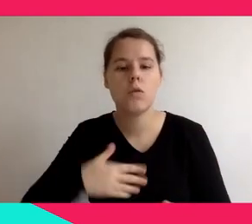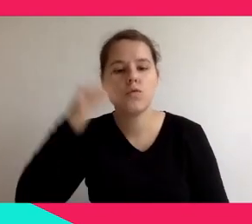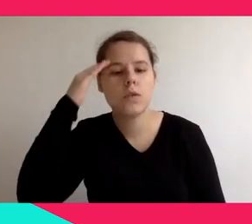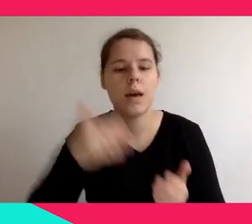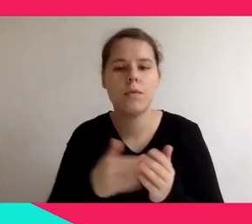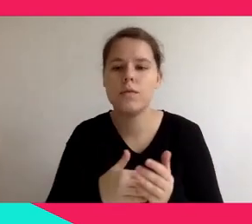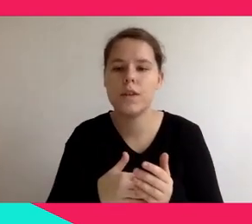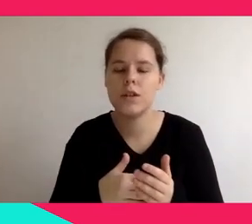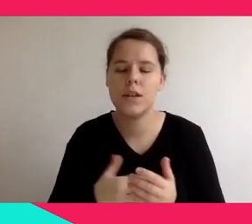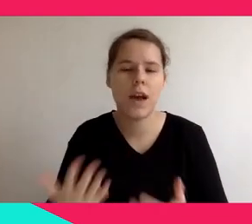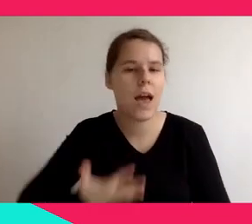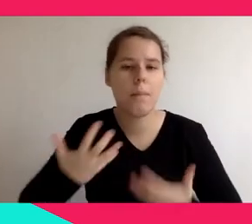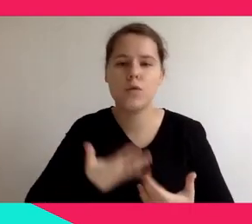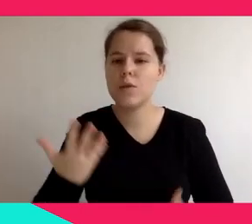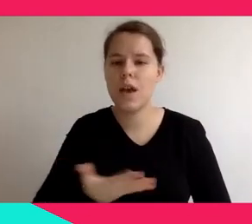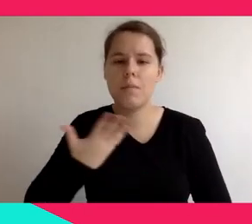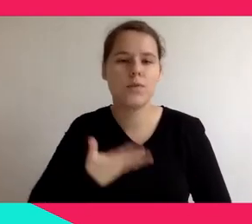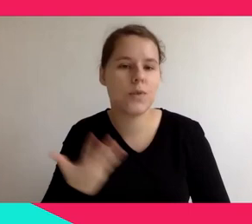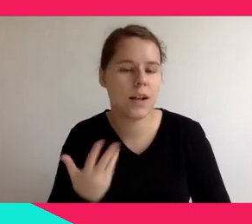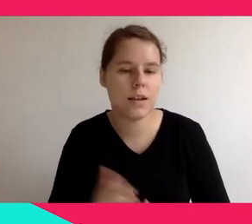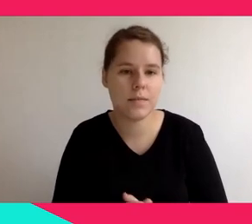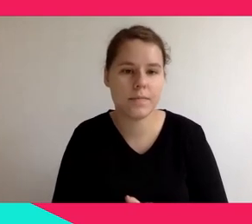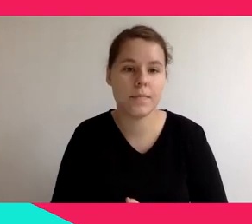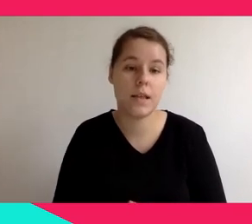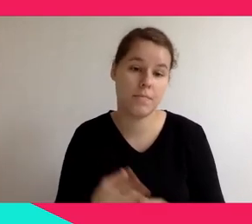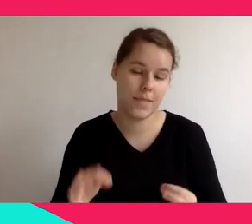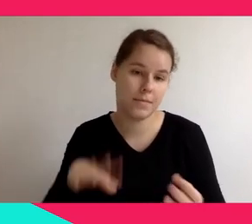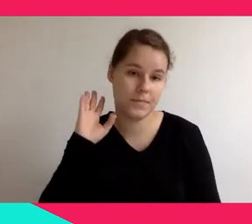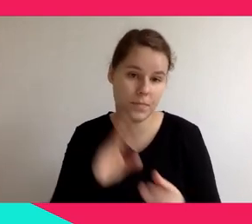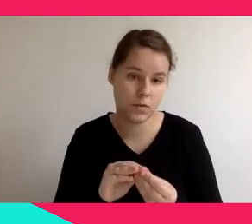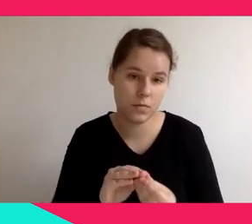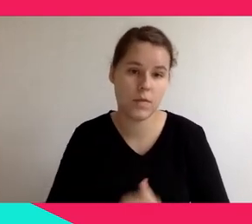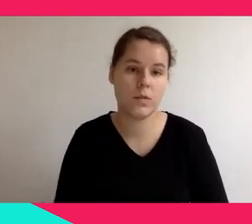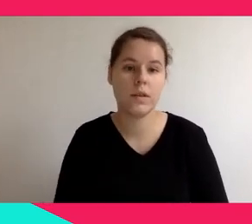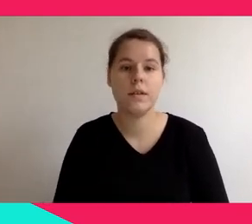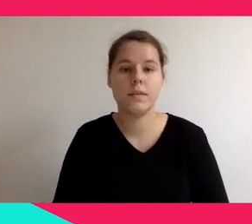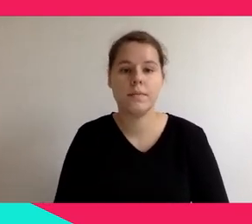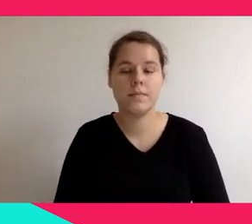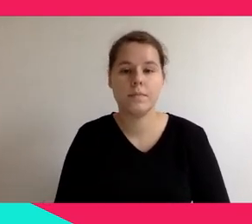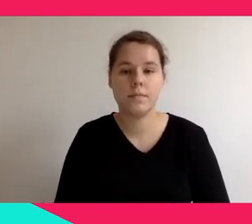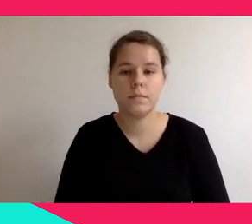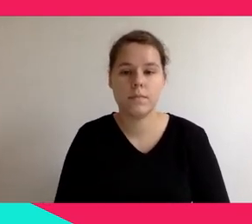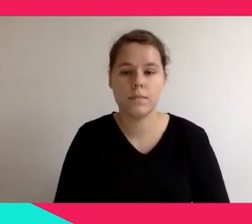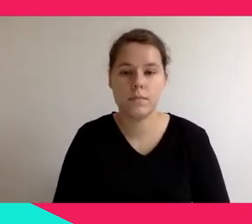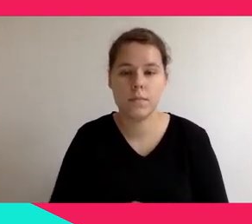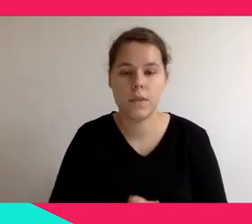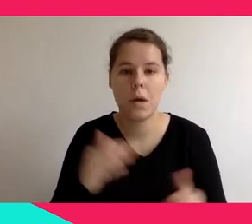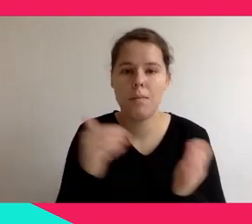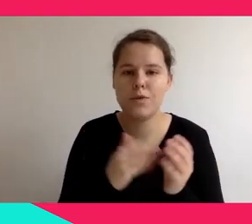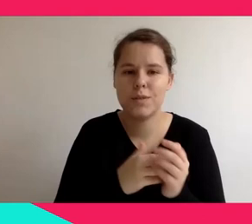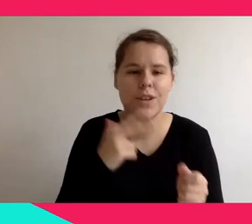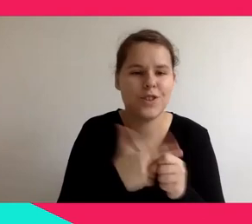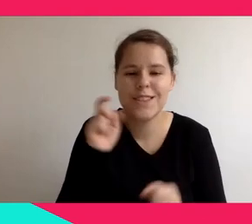Just to conclude, I need just 30 seconds, I'd like to tackle